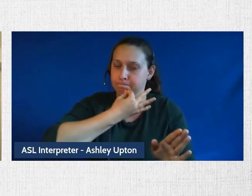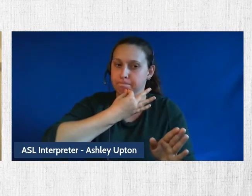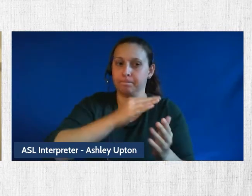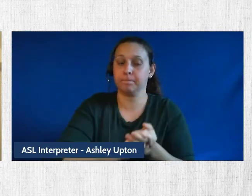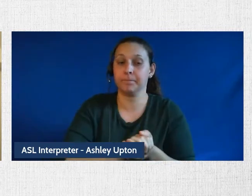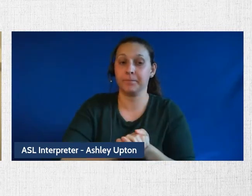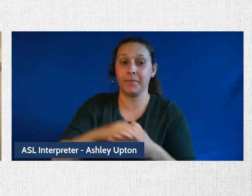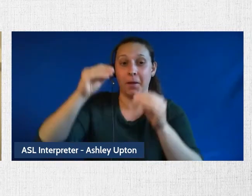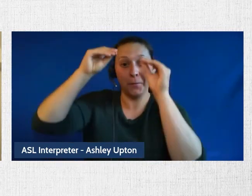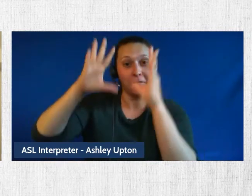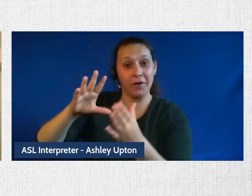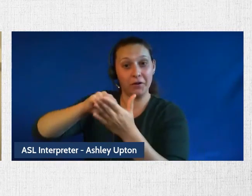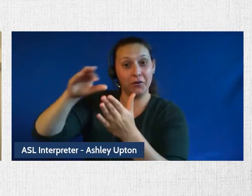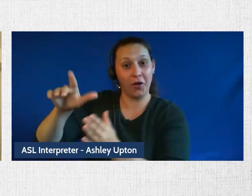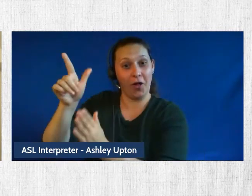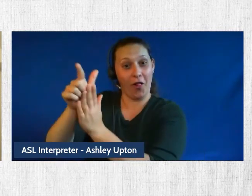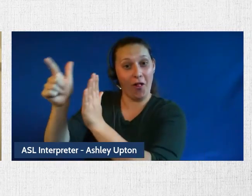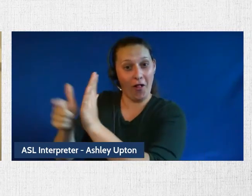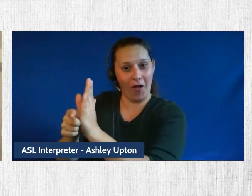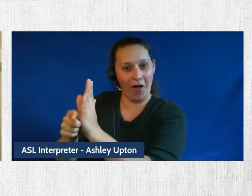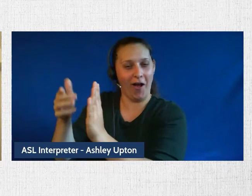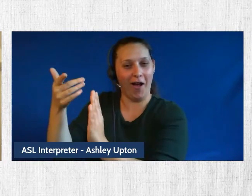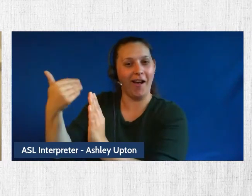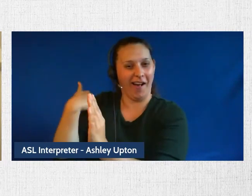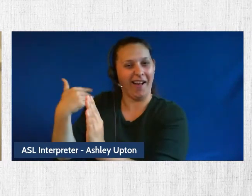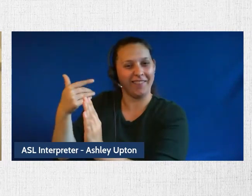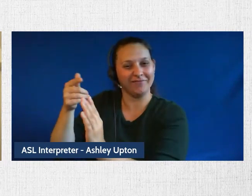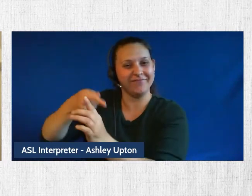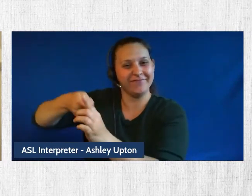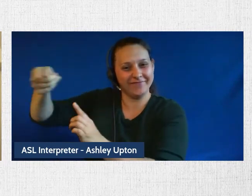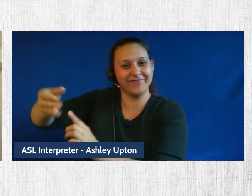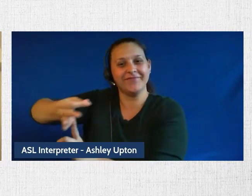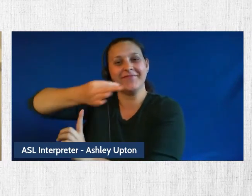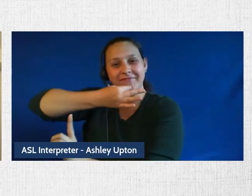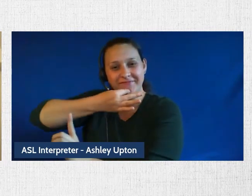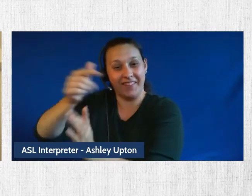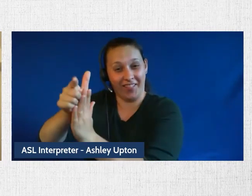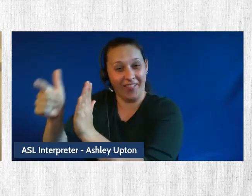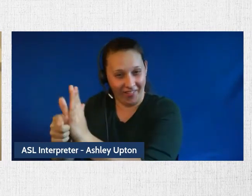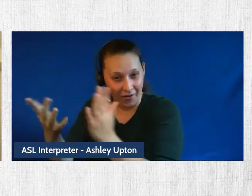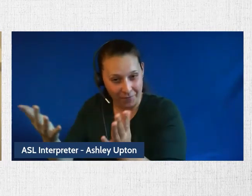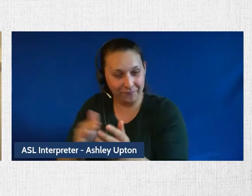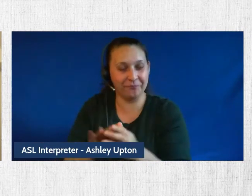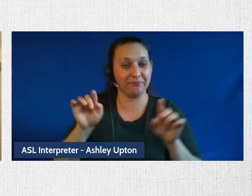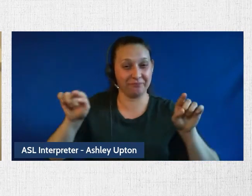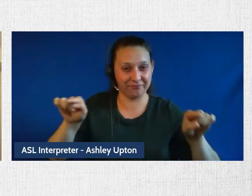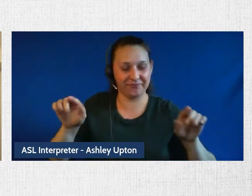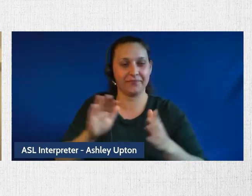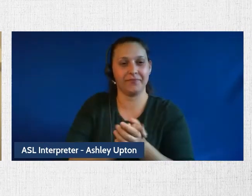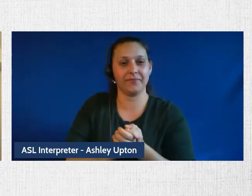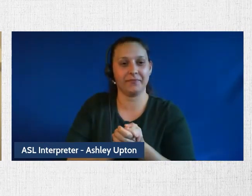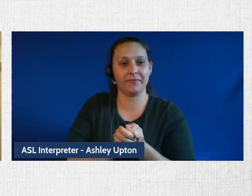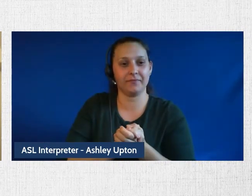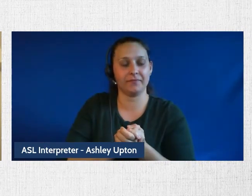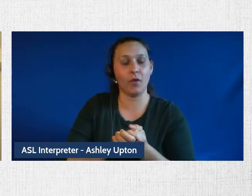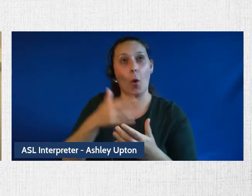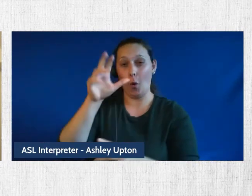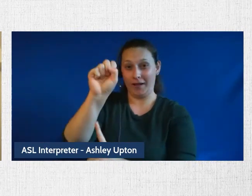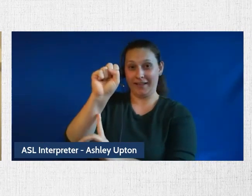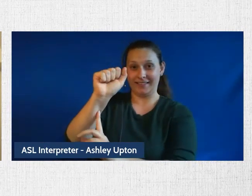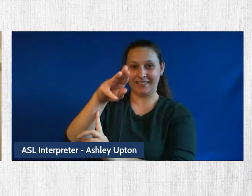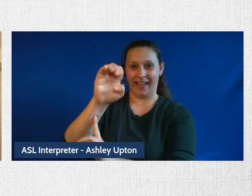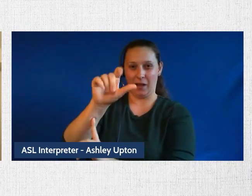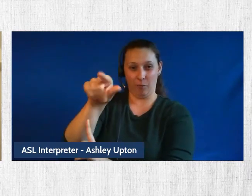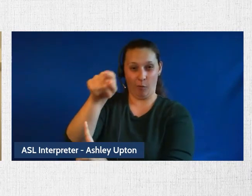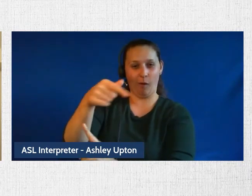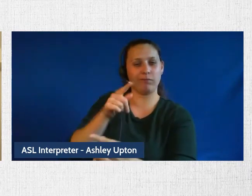and students at law school provide legal expertise. The longer version is we first met Samuel a few years